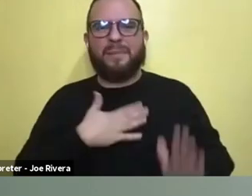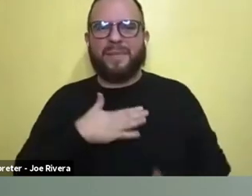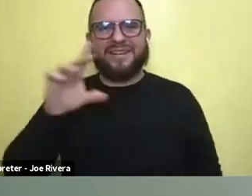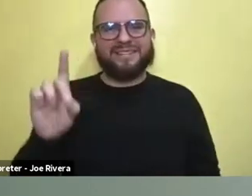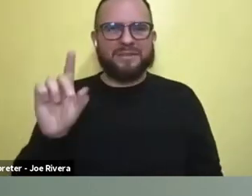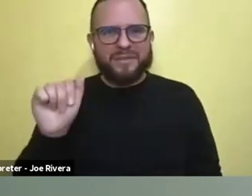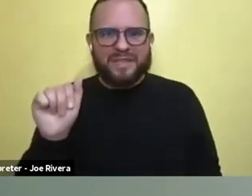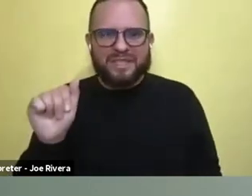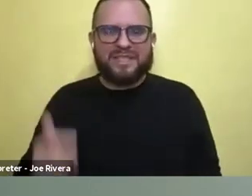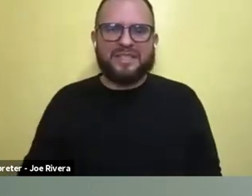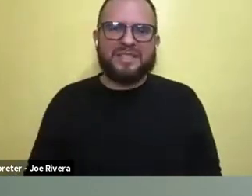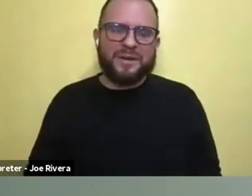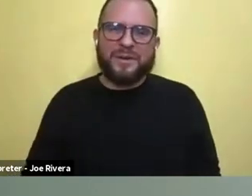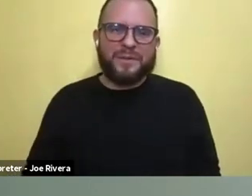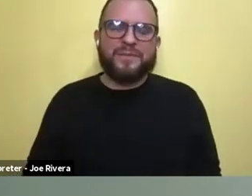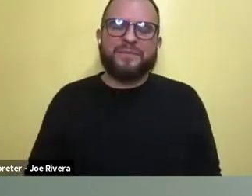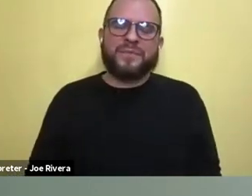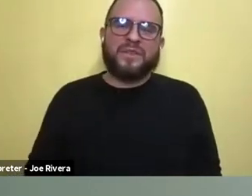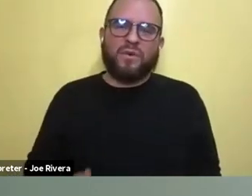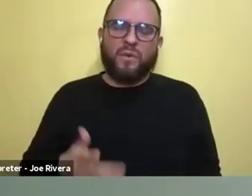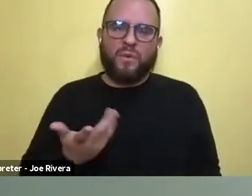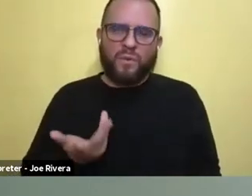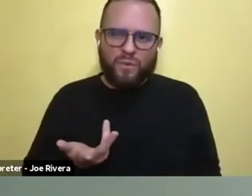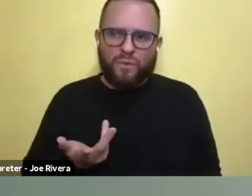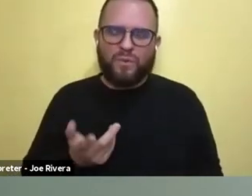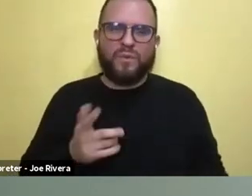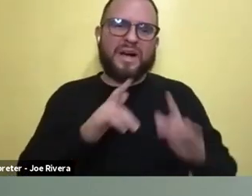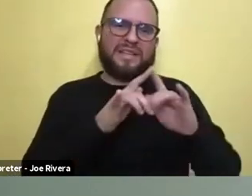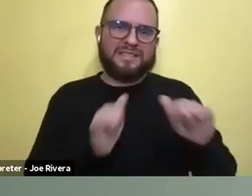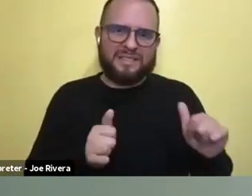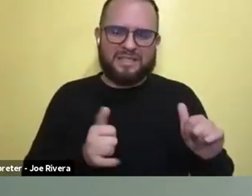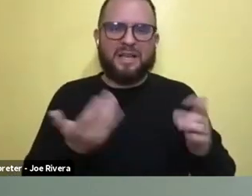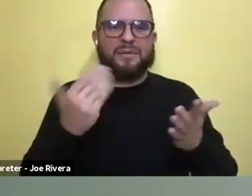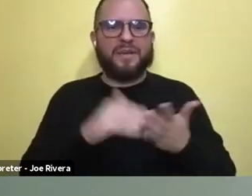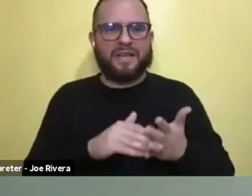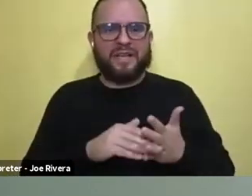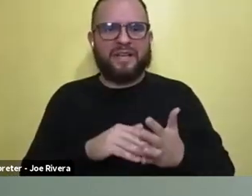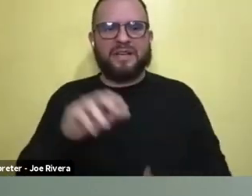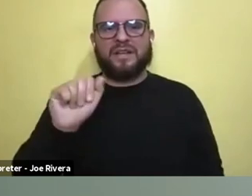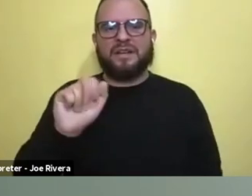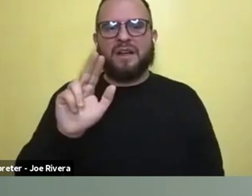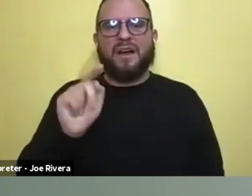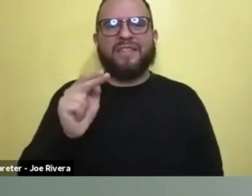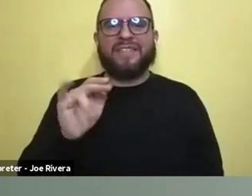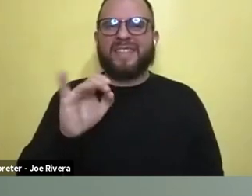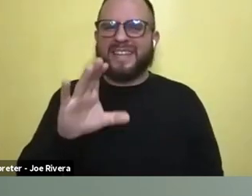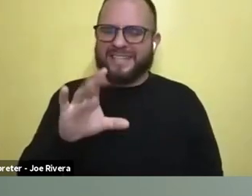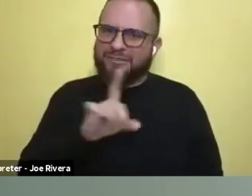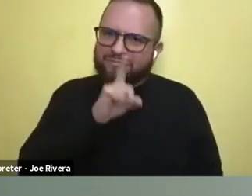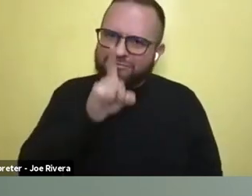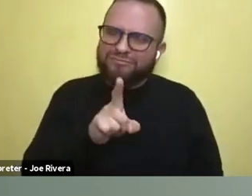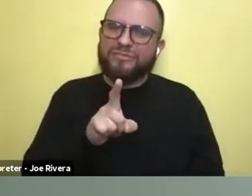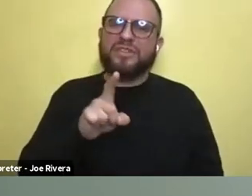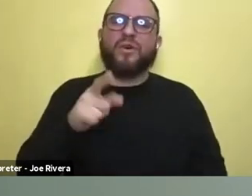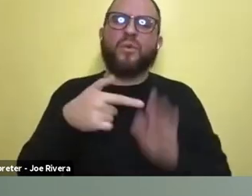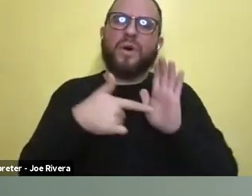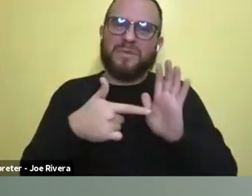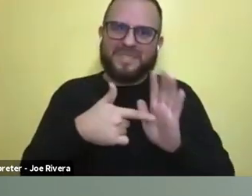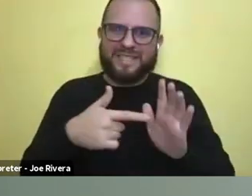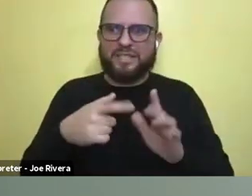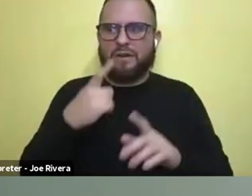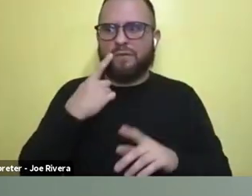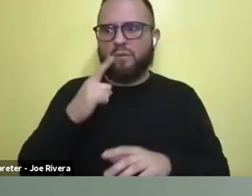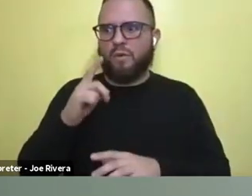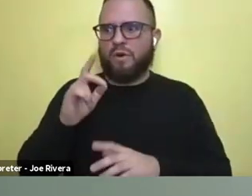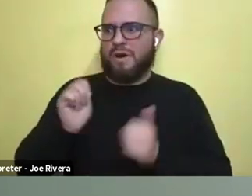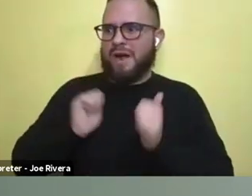Um, with that being said, obviously authentic representation and disabled actor, or characters to